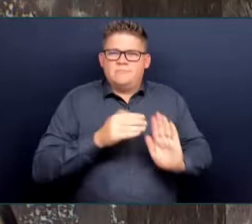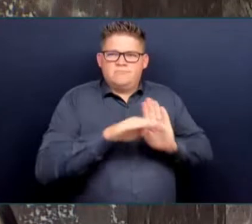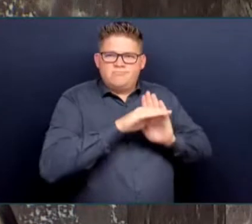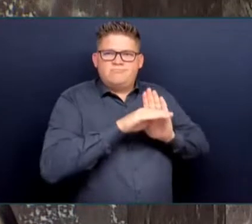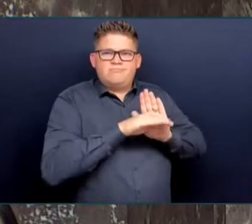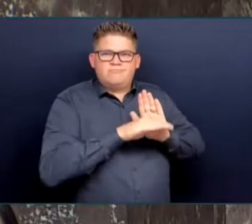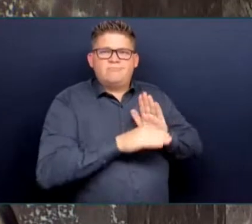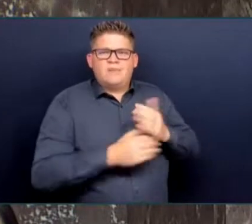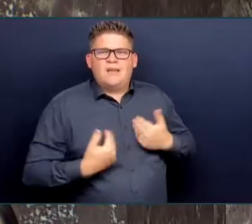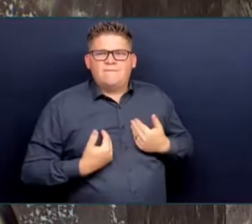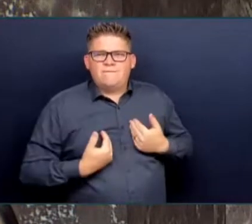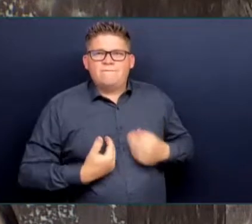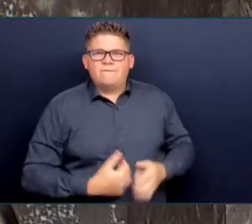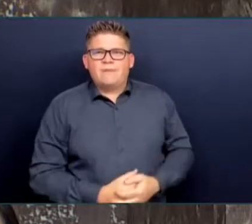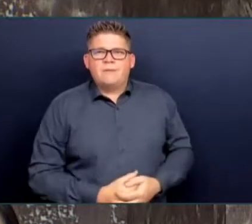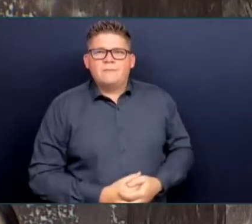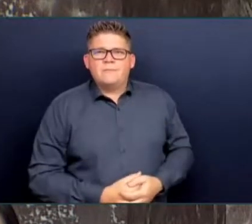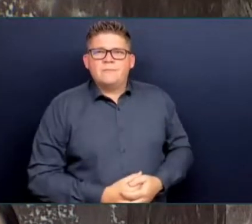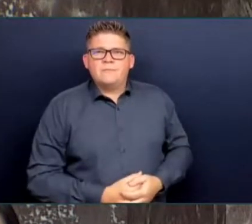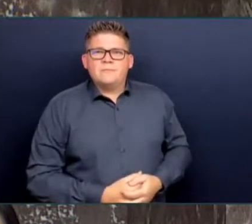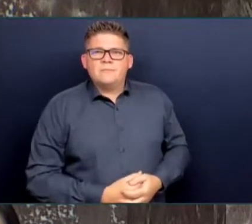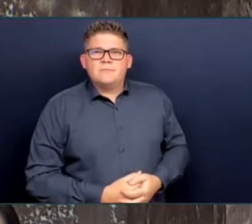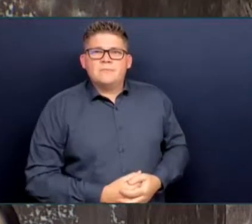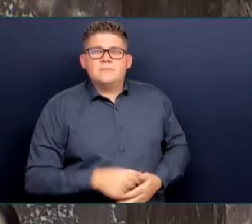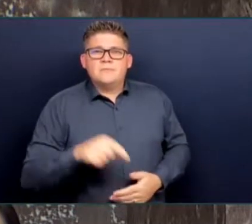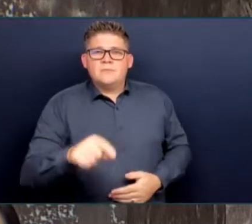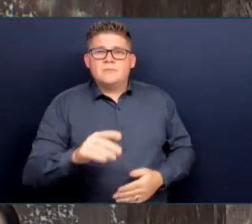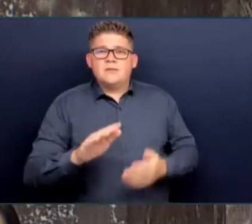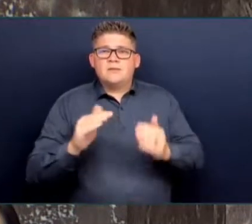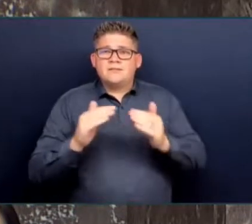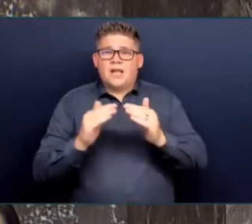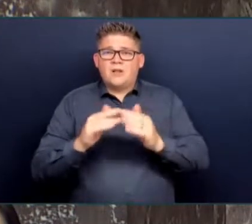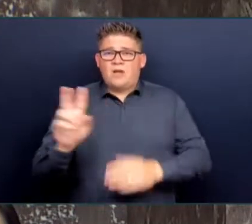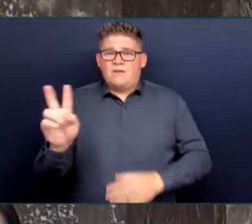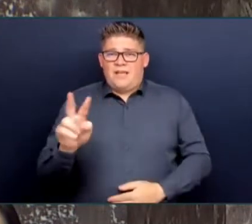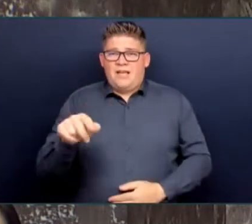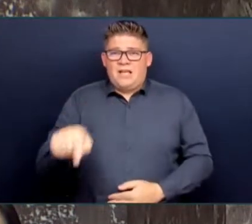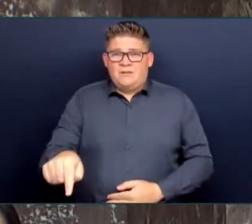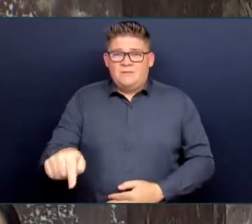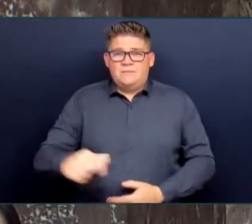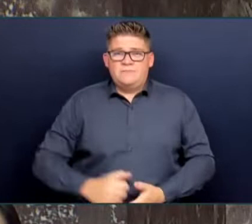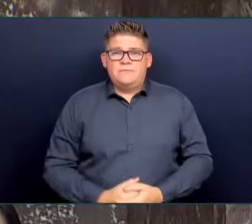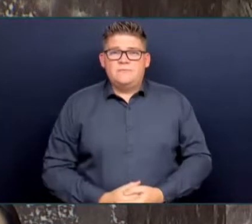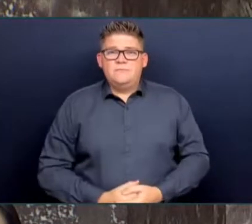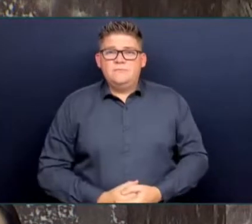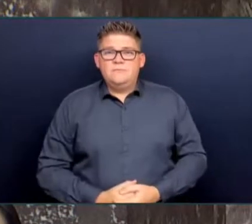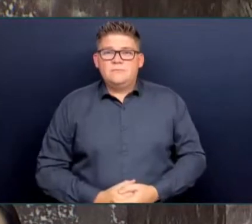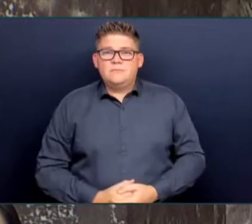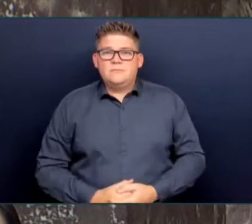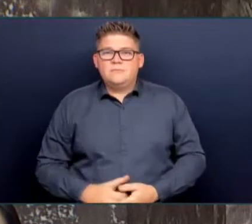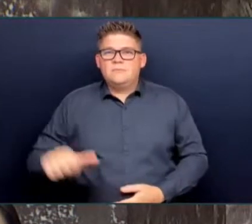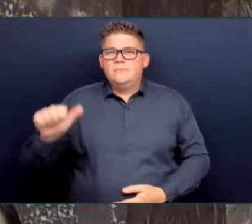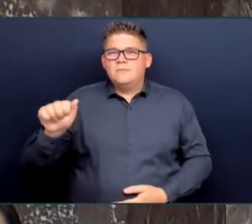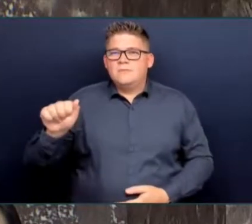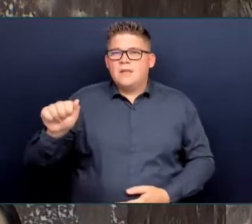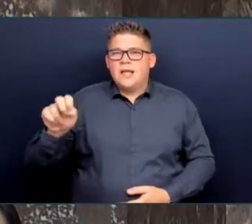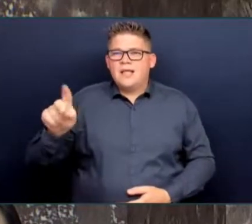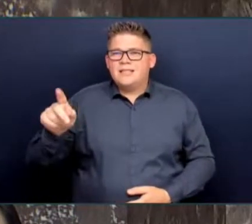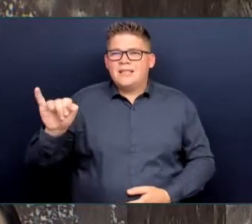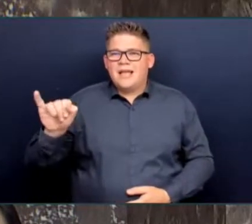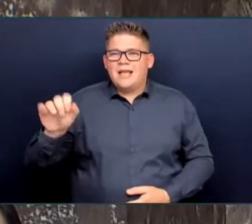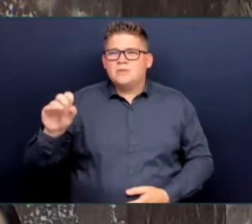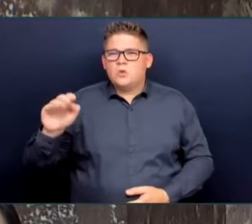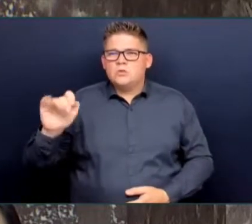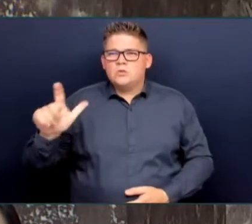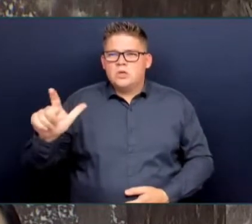in downtown Vancouver, which is caused by people drinking far too much, confrontation with groups of